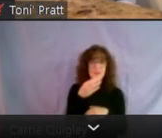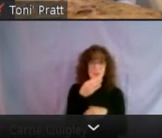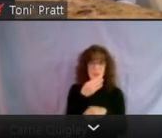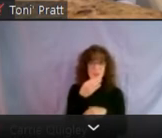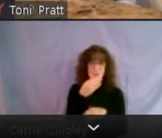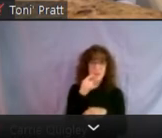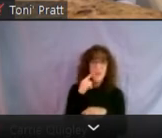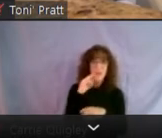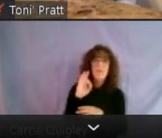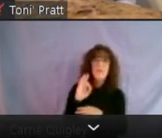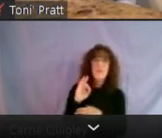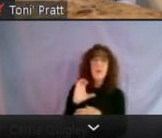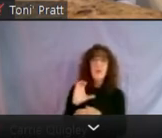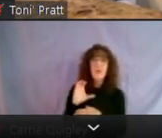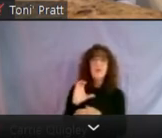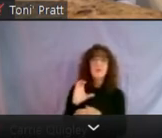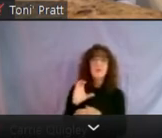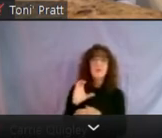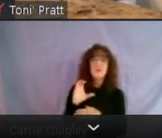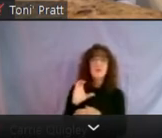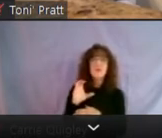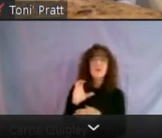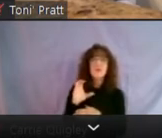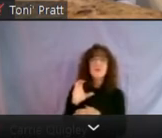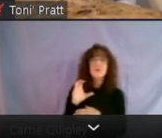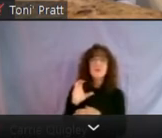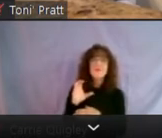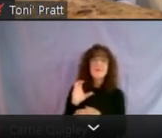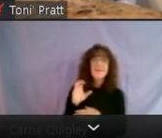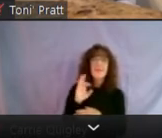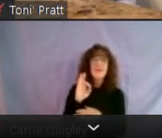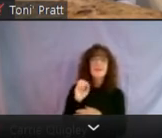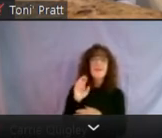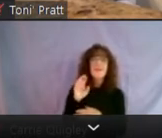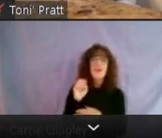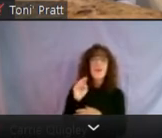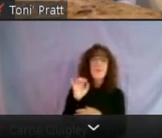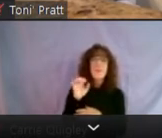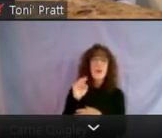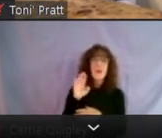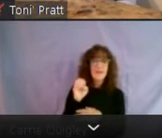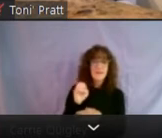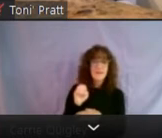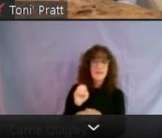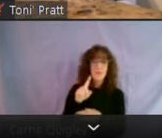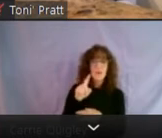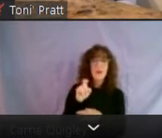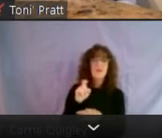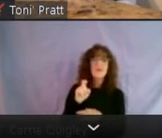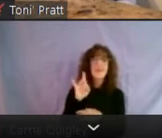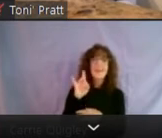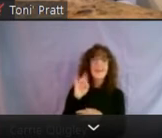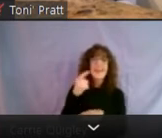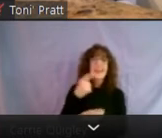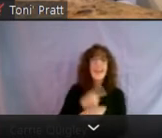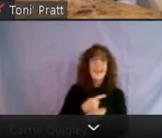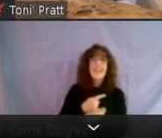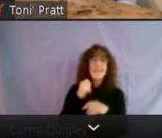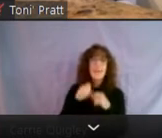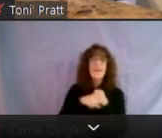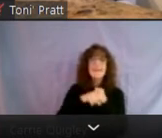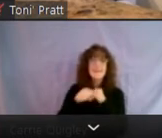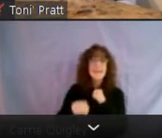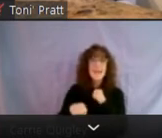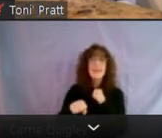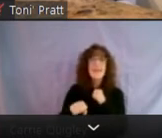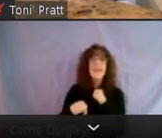foreclosures. Uh, the, there's a forbearance provision of 180 days that can be extended by homeowner request. Uh,